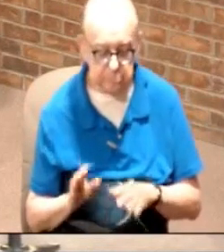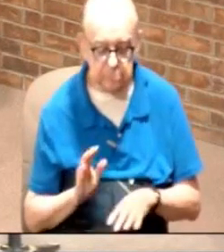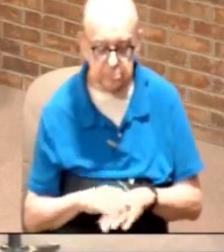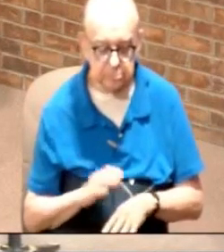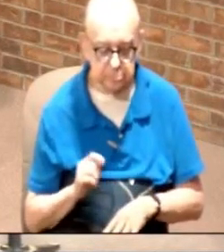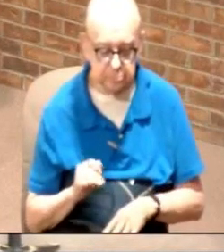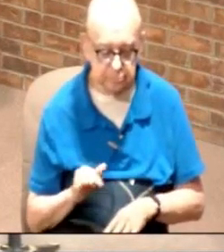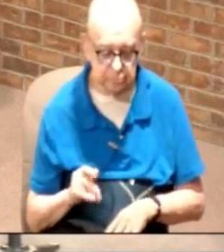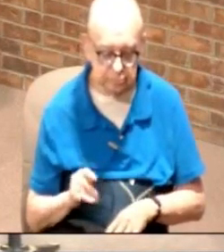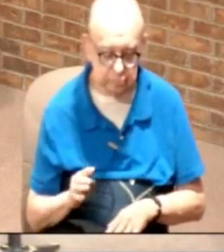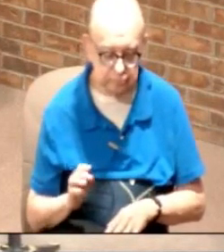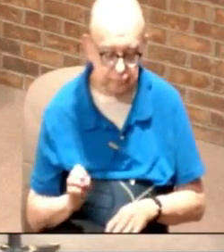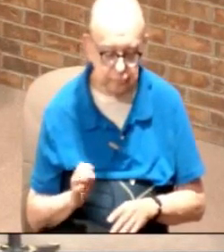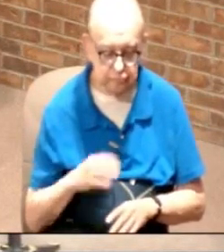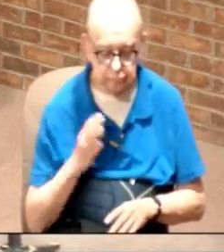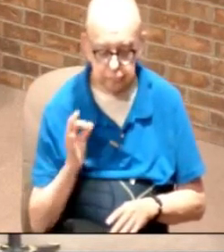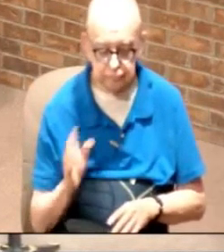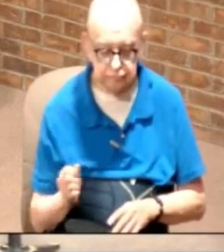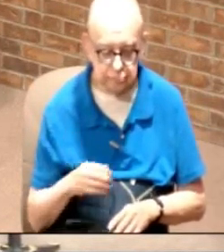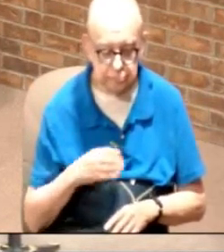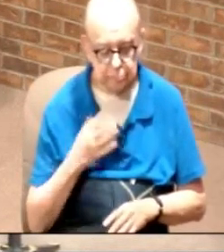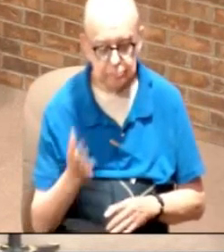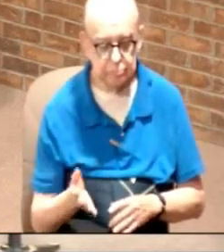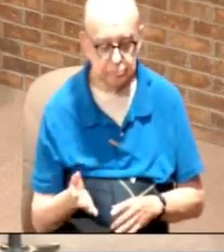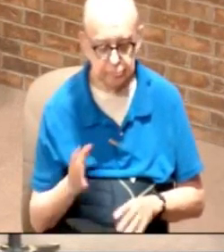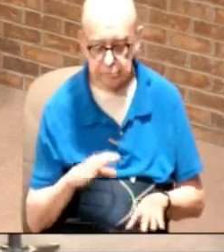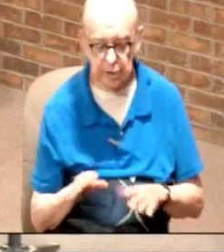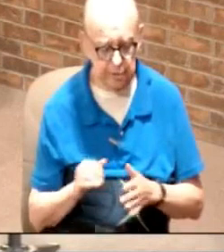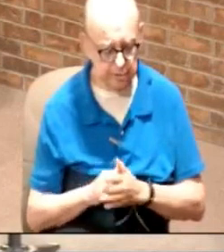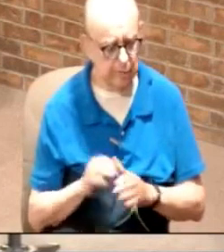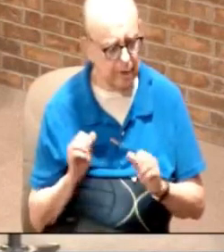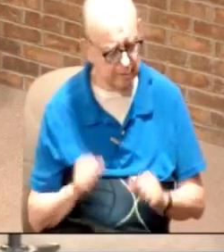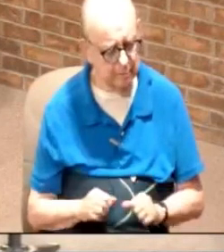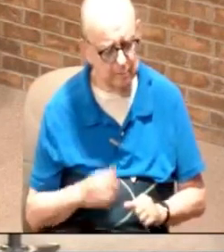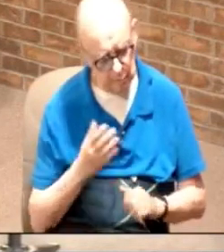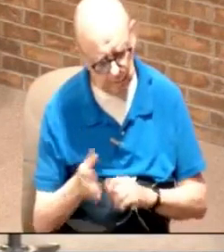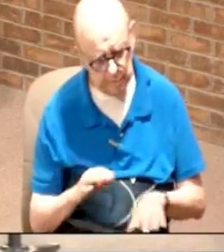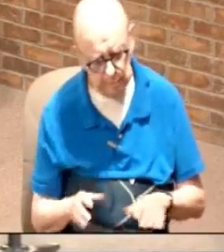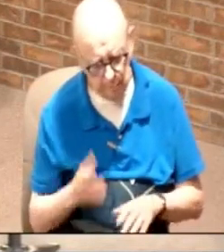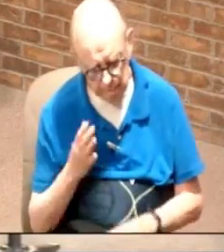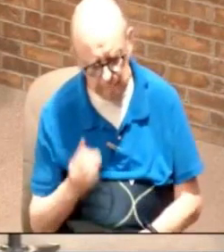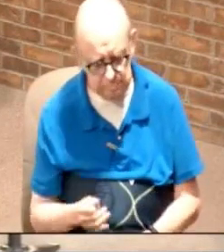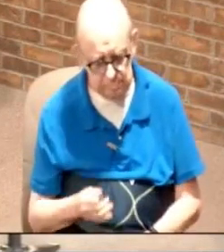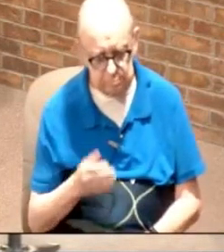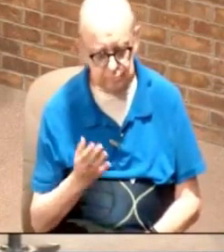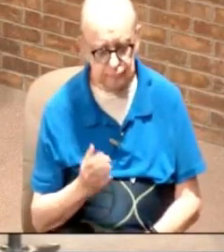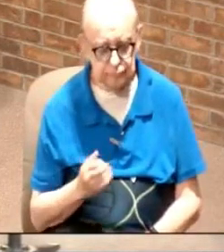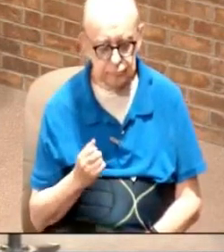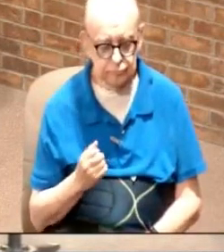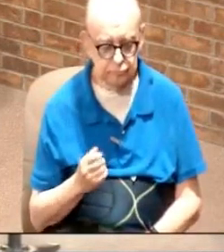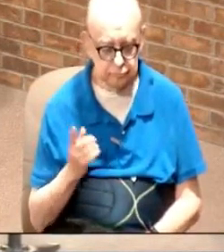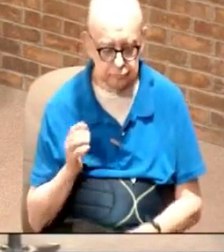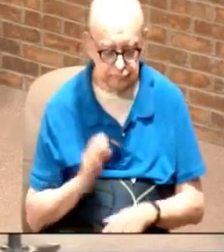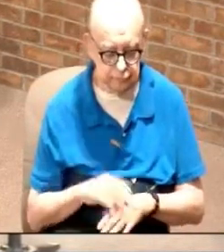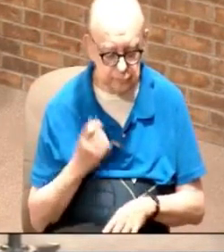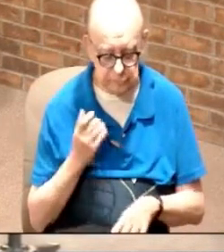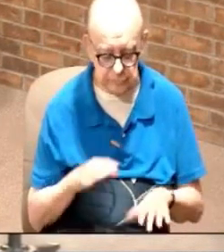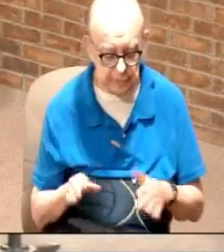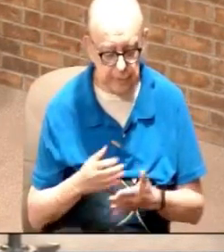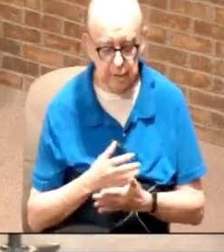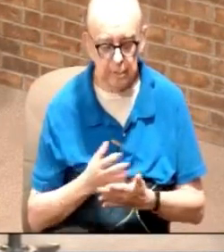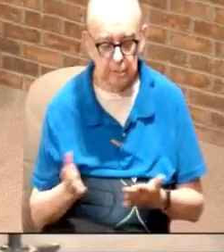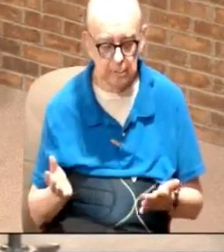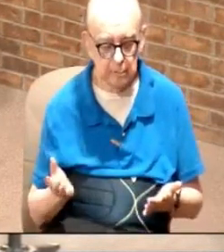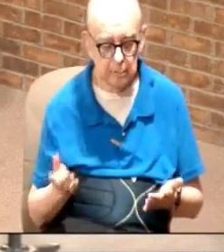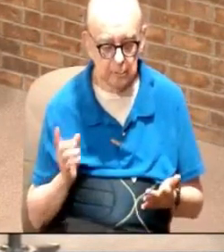YouTube do it do it on Facebook just go out there you can do it why because he has called you to do these